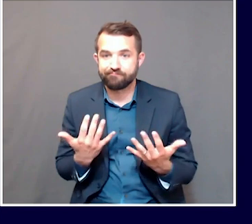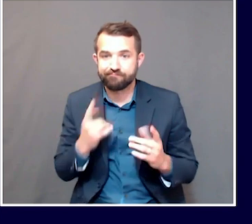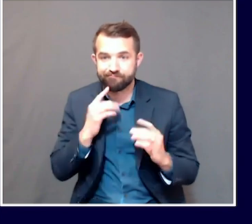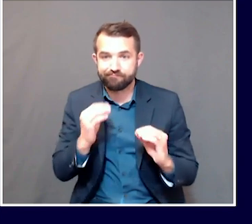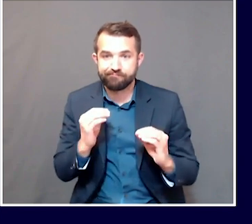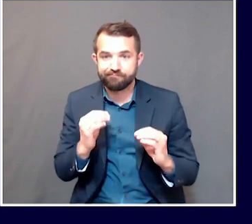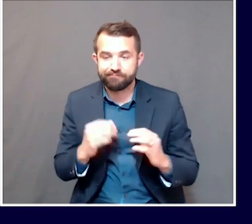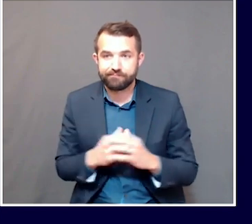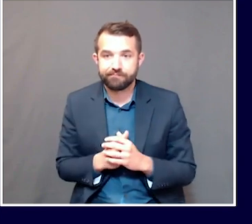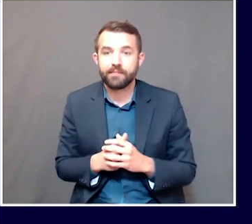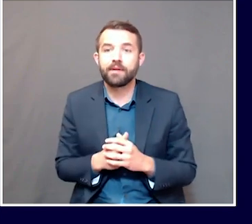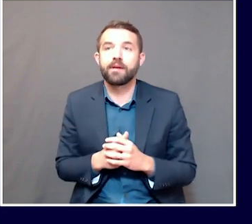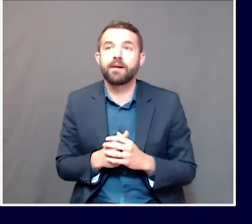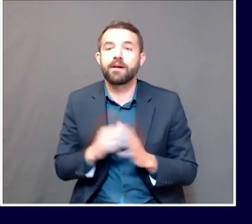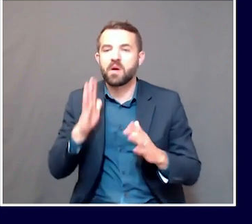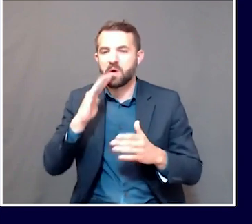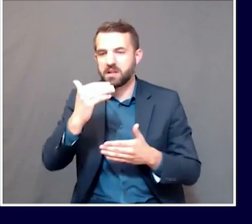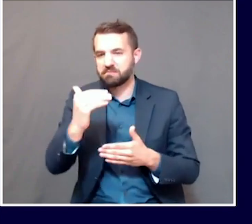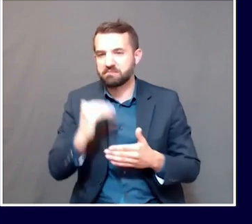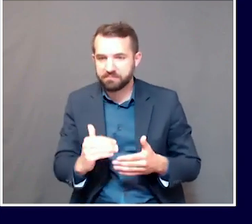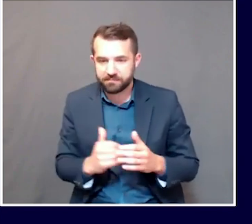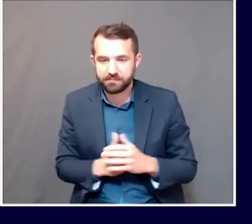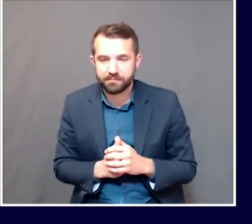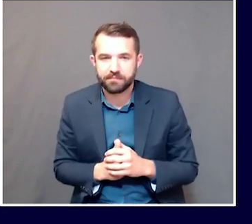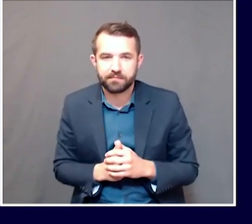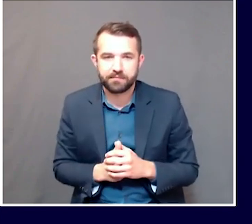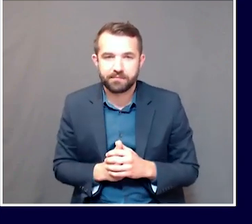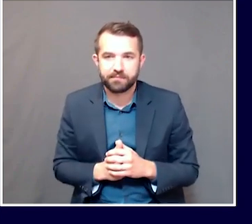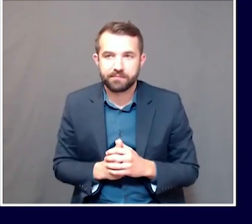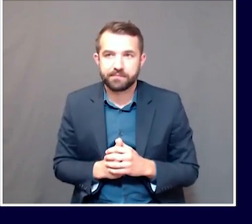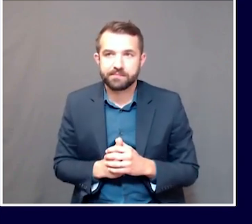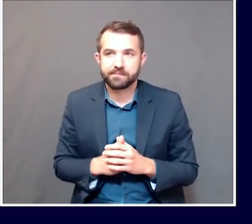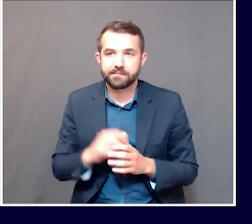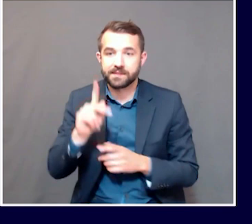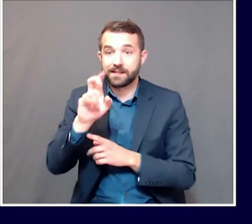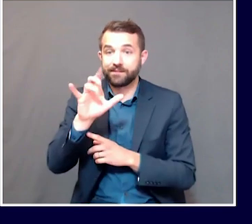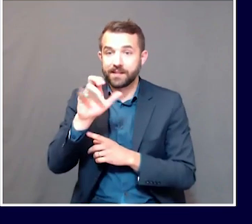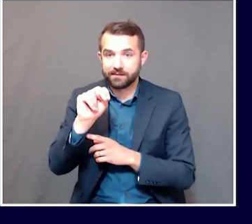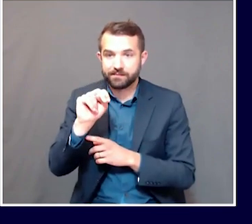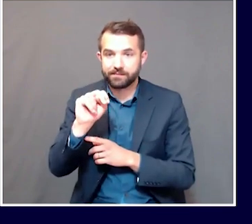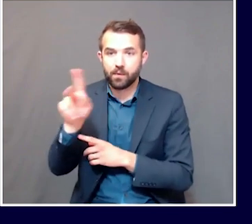We'll check back in with Emily in a moment and turn to Kevin Miller at the Press Herald.